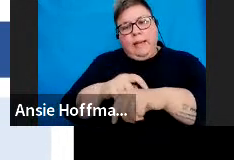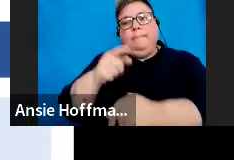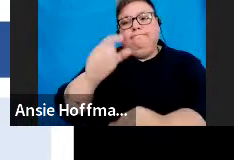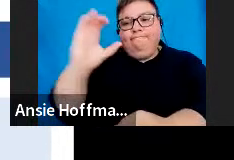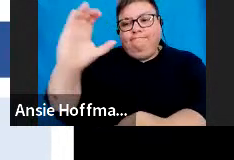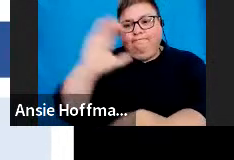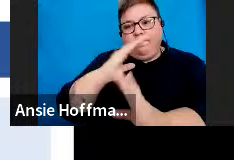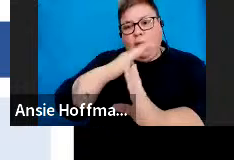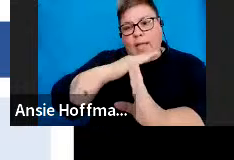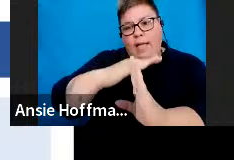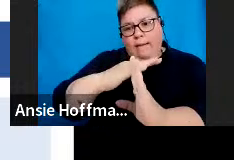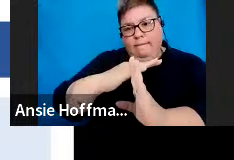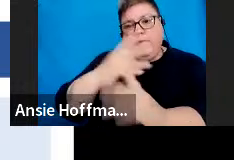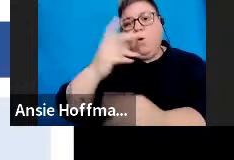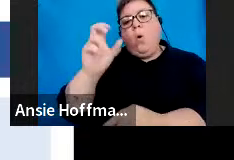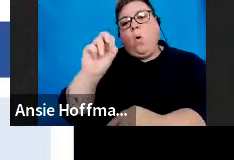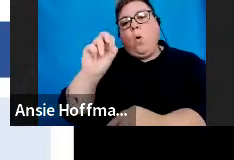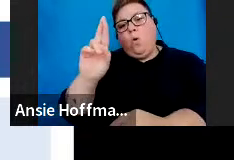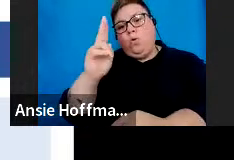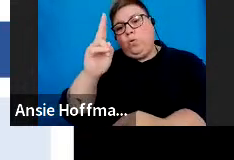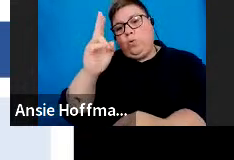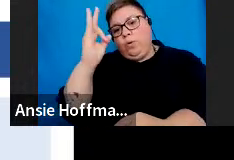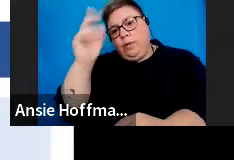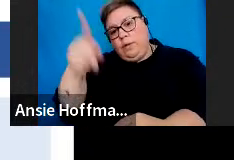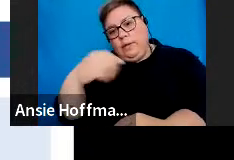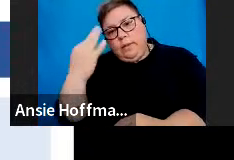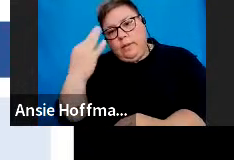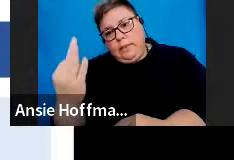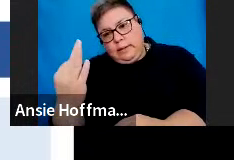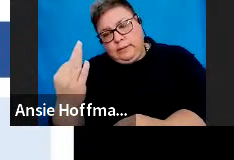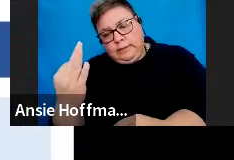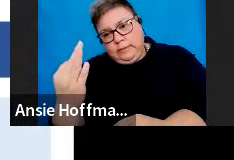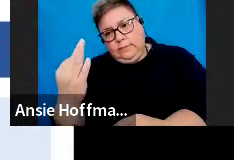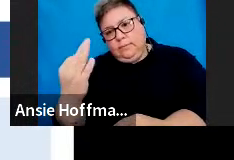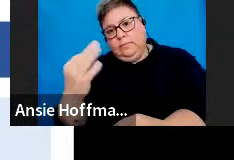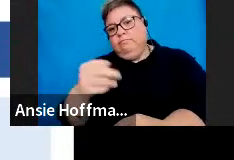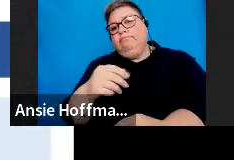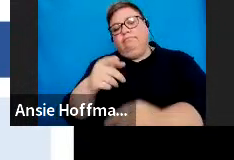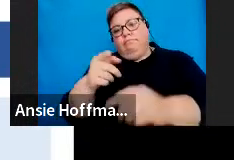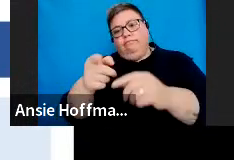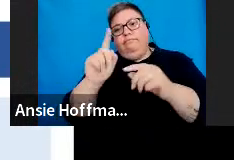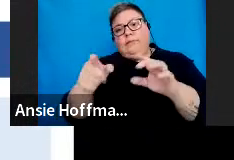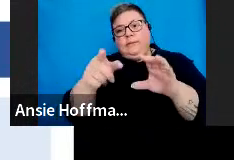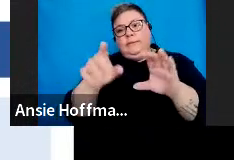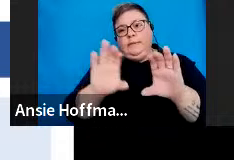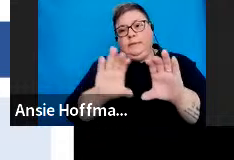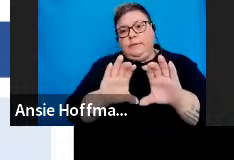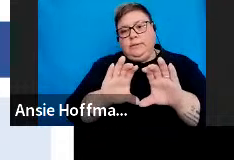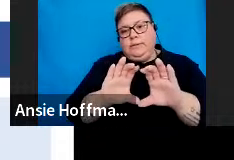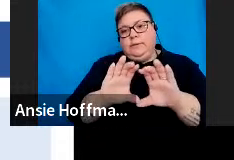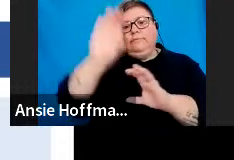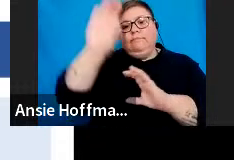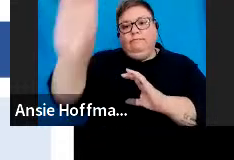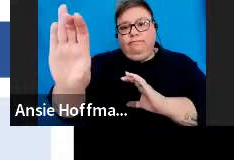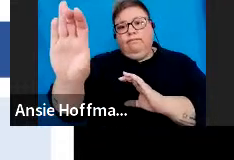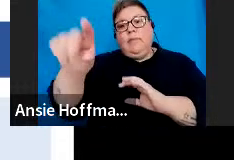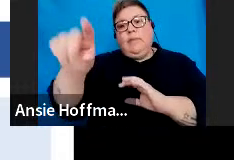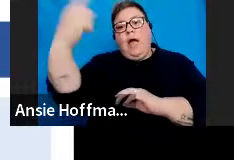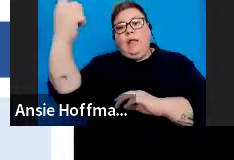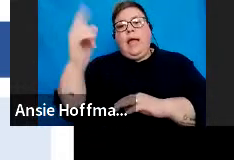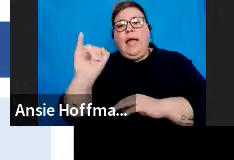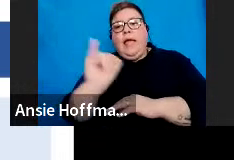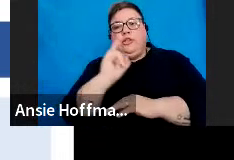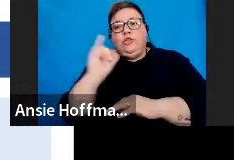two-thirds to a retirement annuity. The member can purchase an annuity from a registered long-term insurer